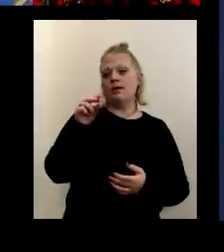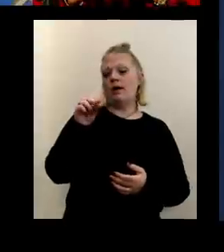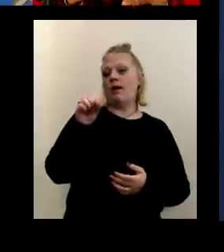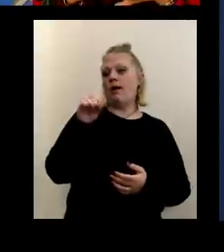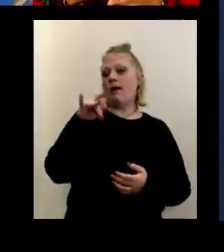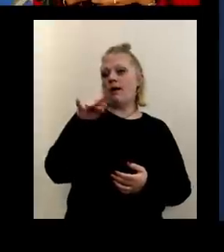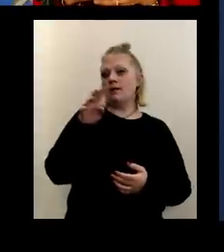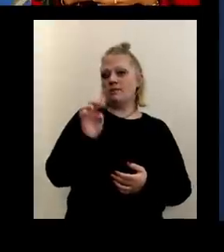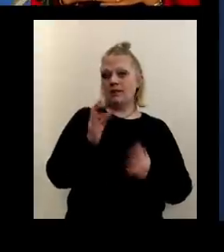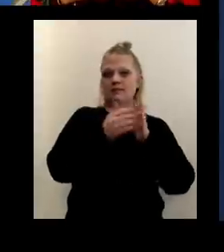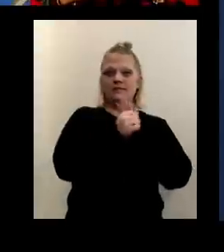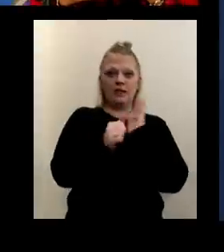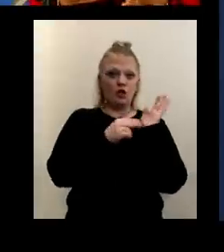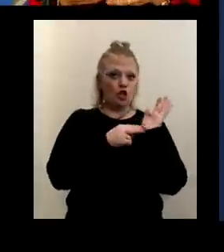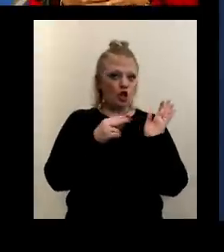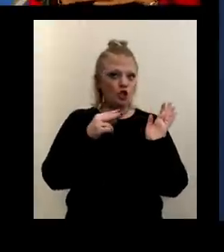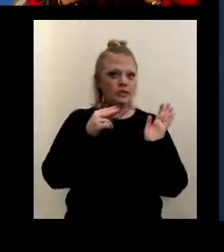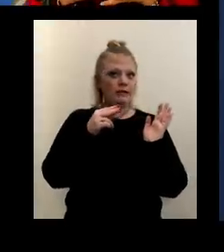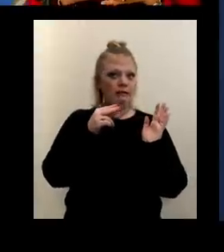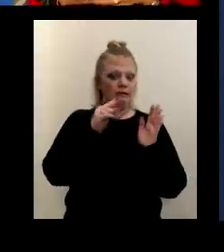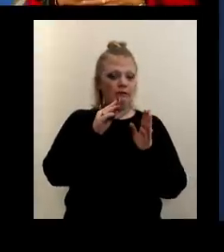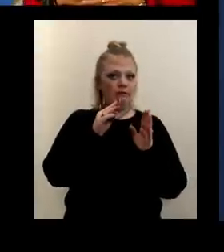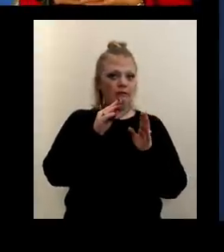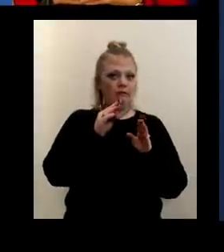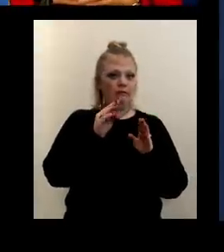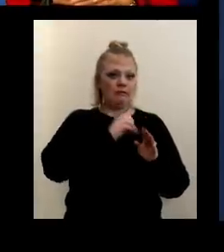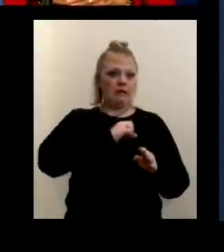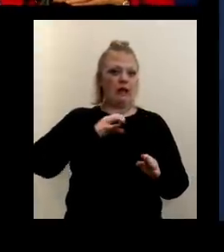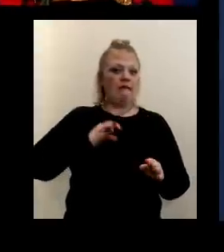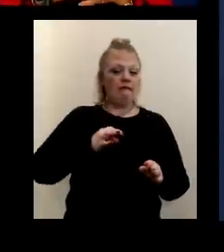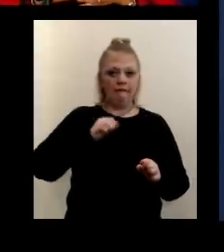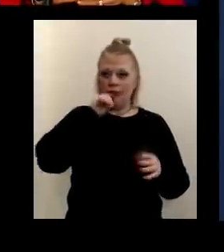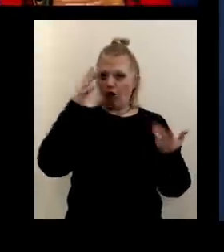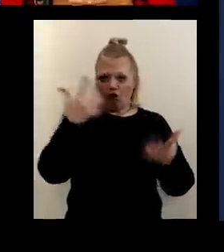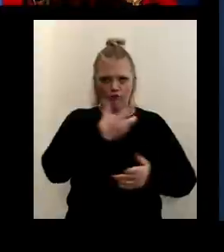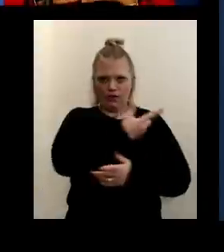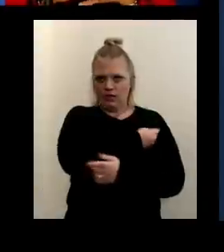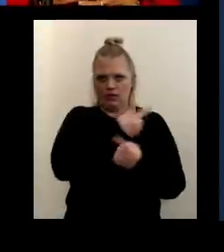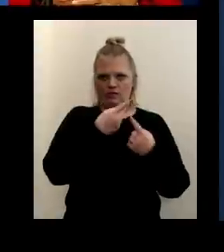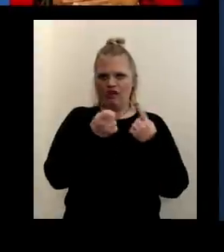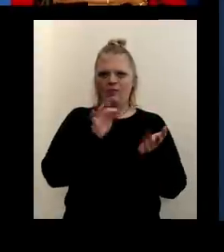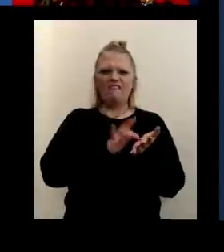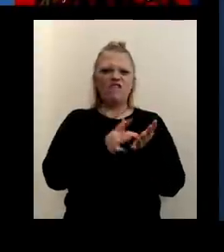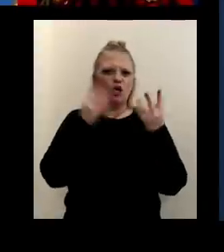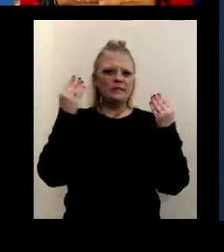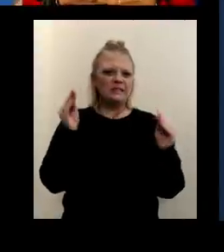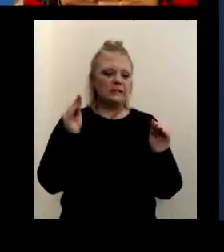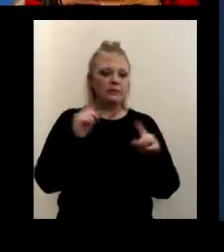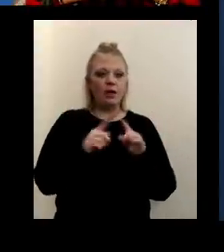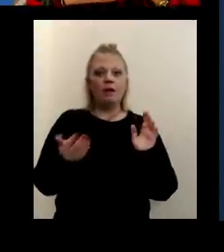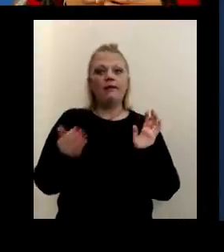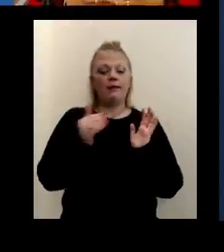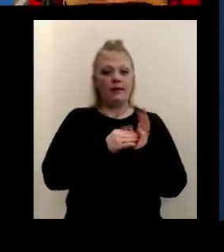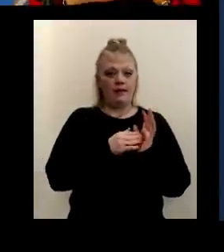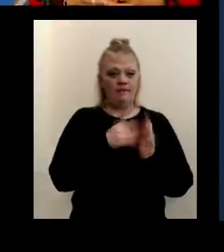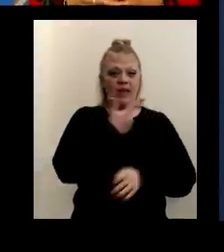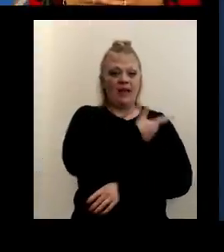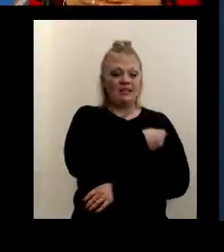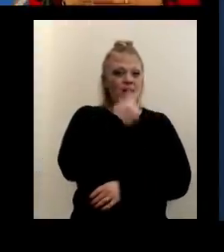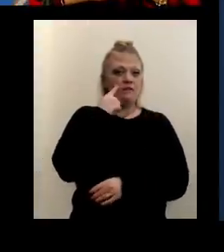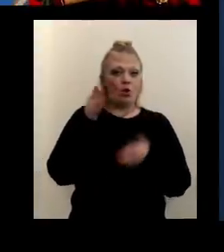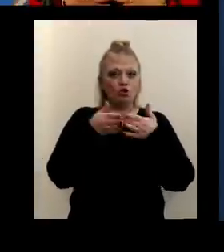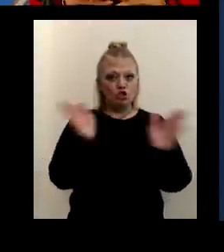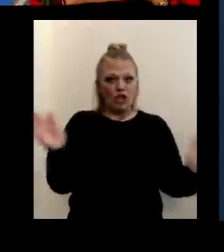and skilled nursing facility staff that haven't already been immunized by the pharmacist. But again, vaccine for the general